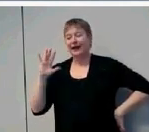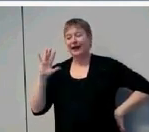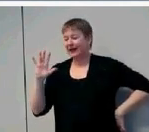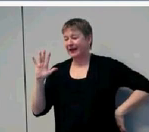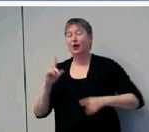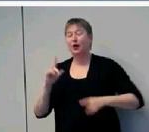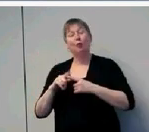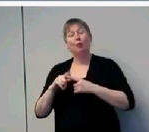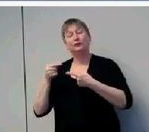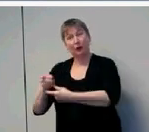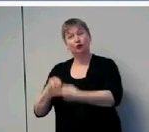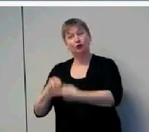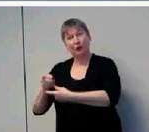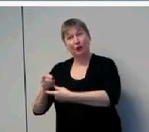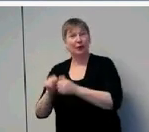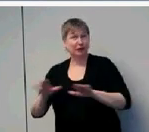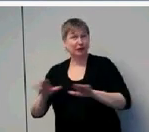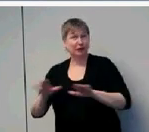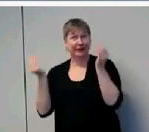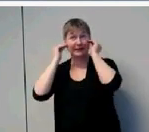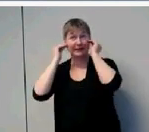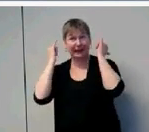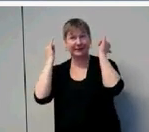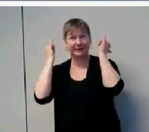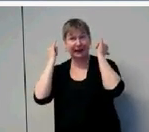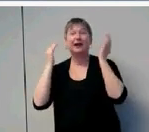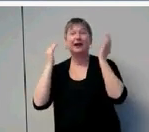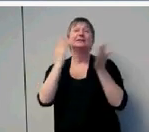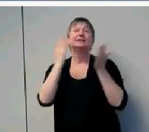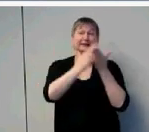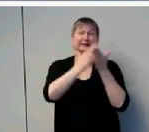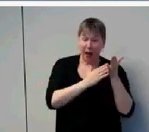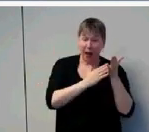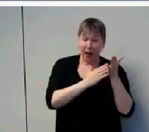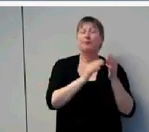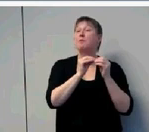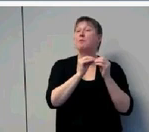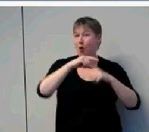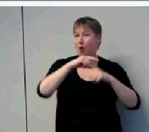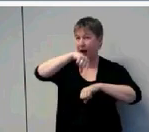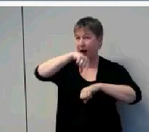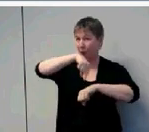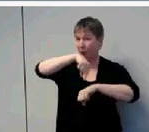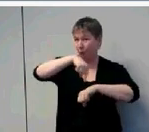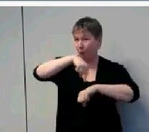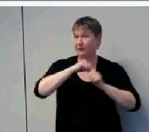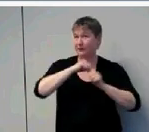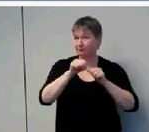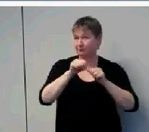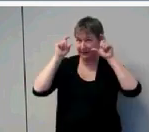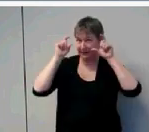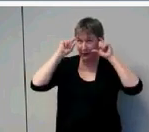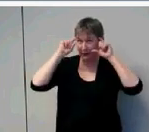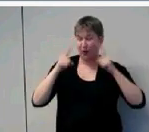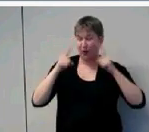that case. So we do know there's variation in children's use that might affect their access